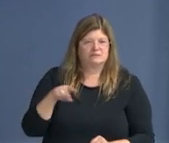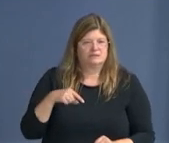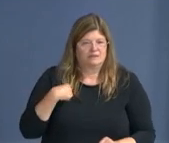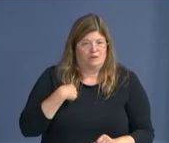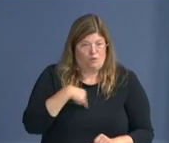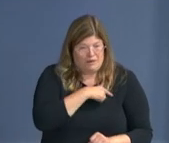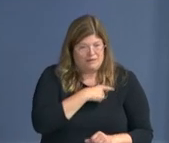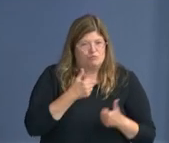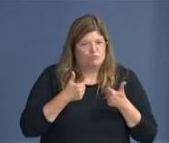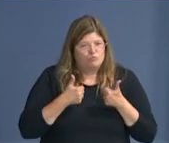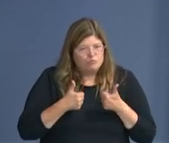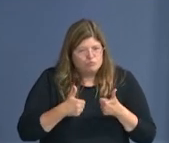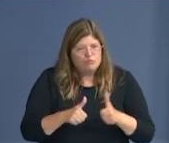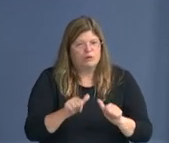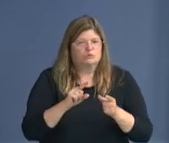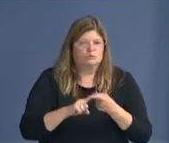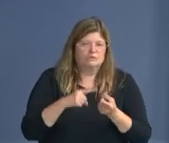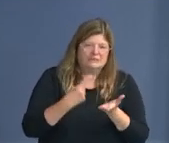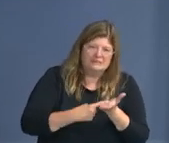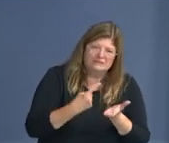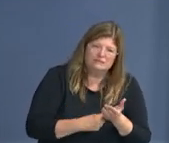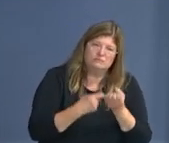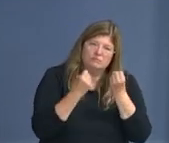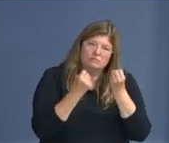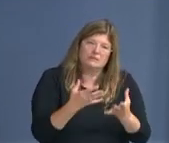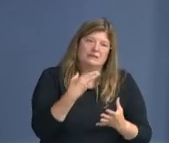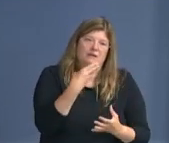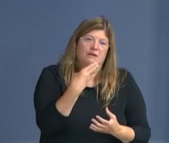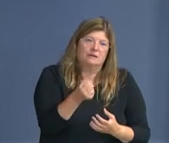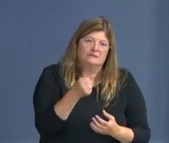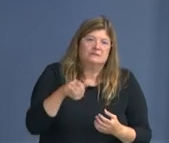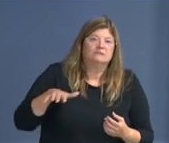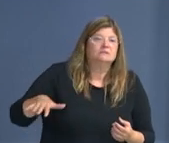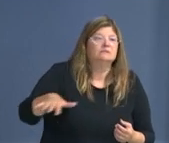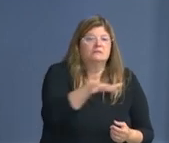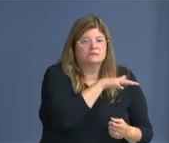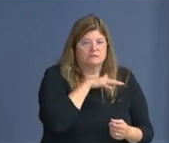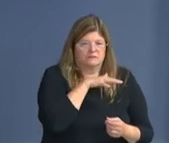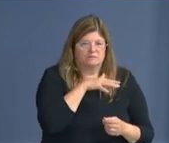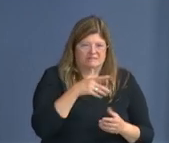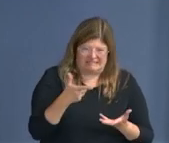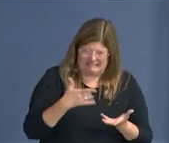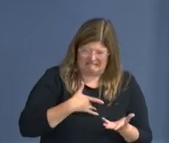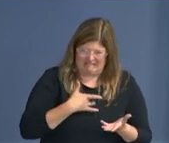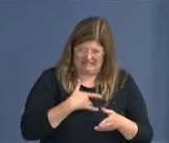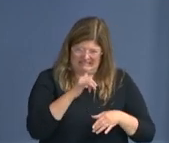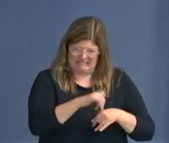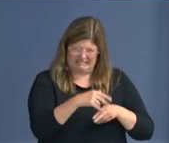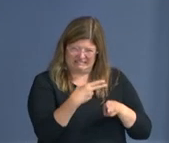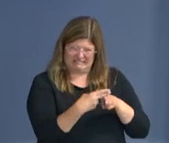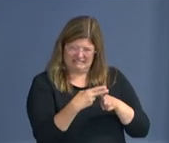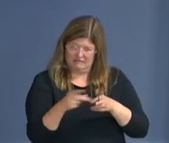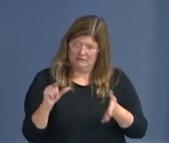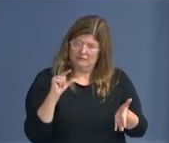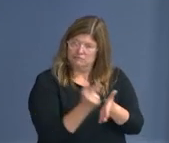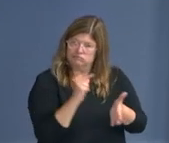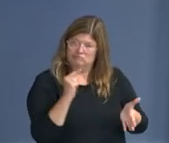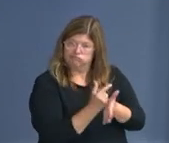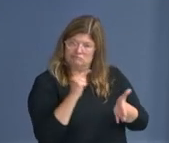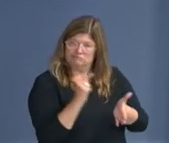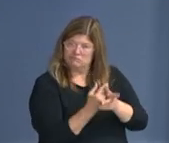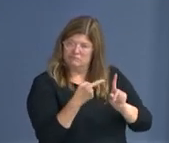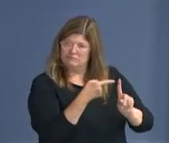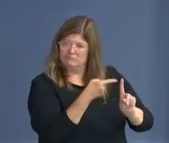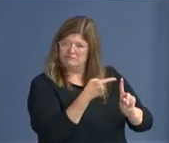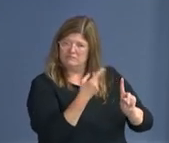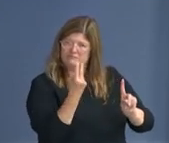this discussion with high schools and how people feel about their alma mater, uh, and, uh, attaching to,